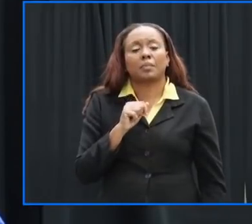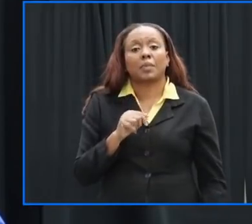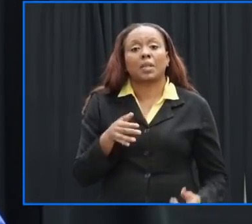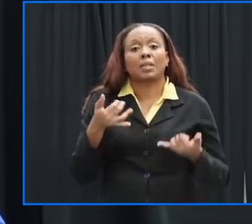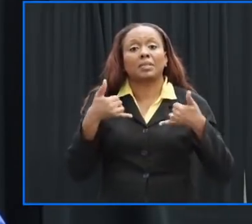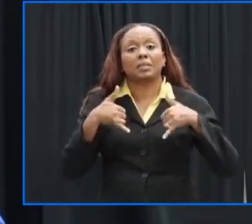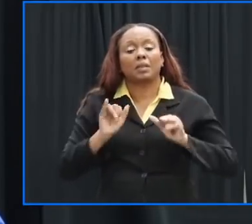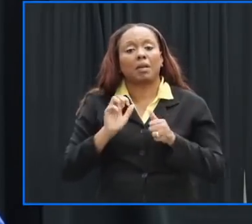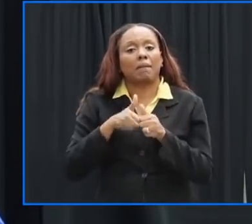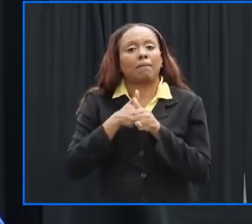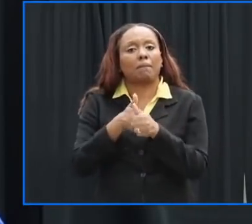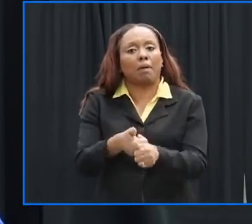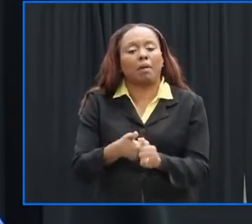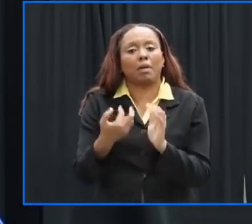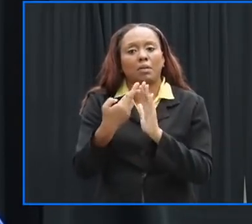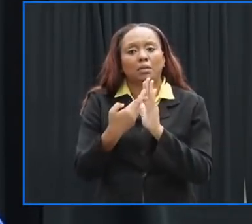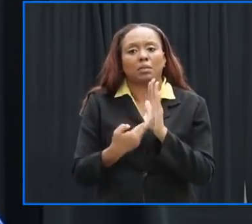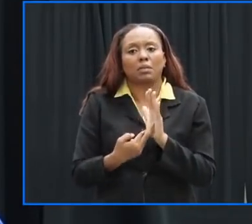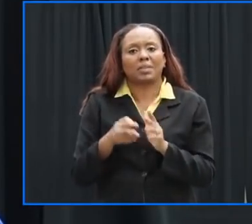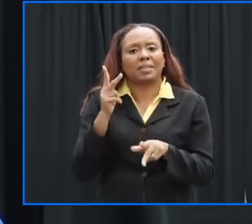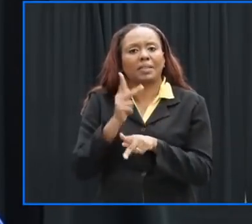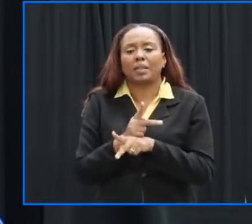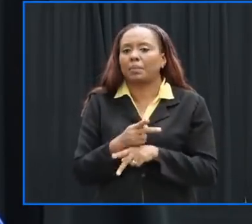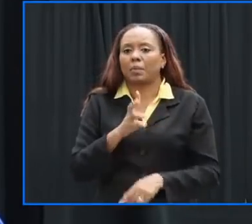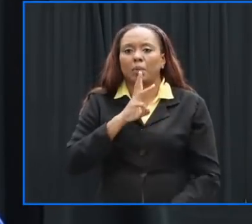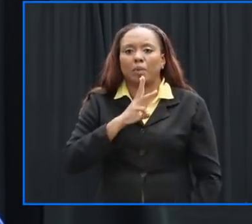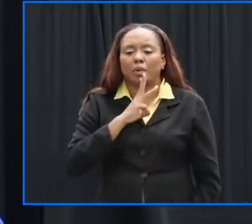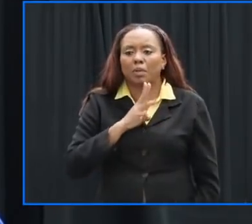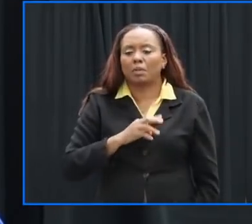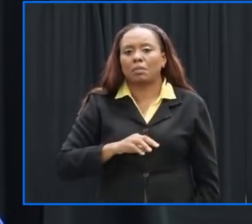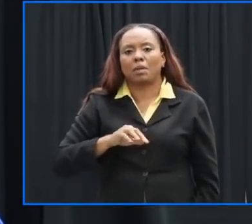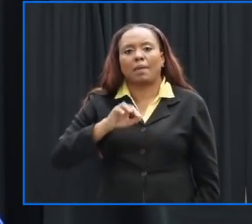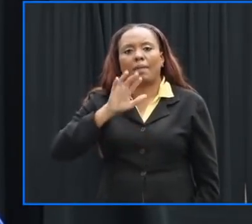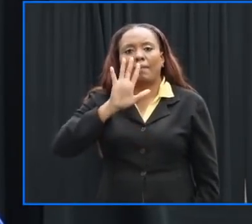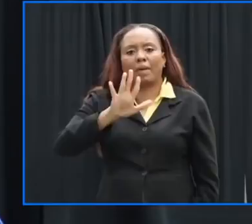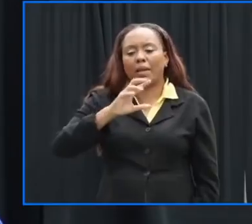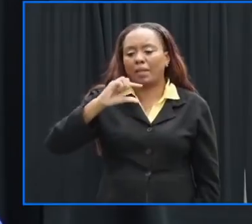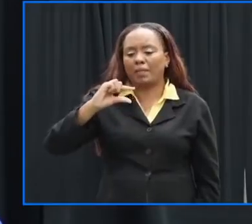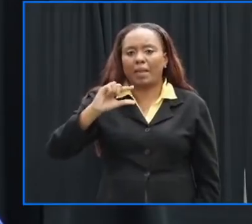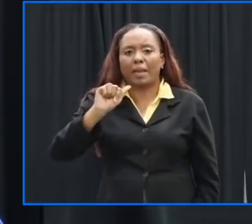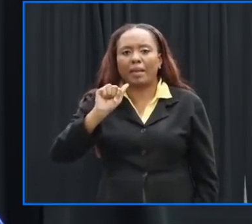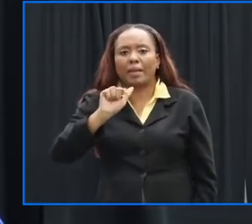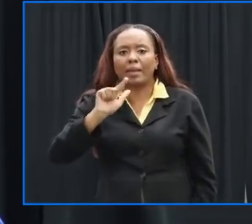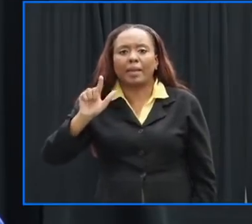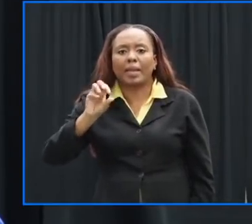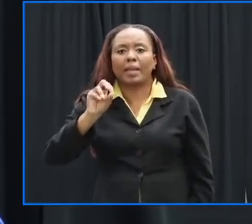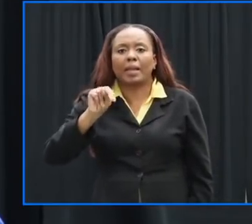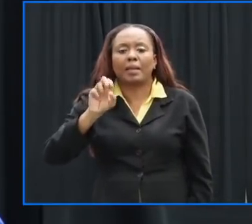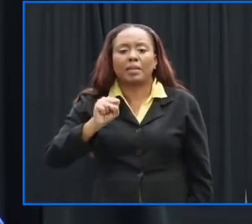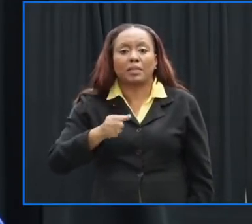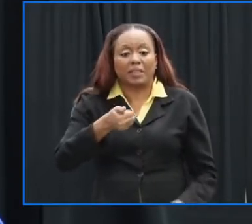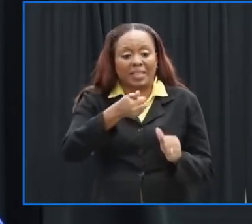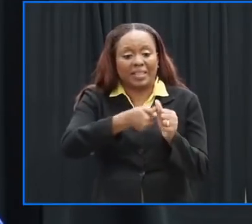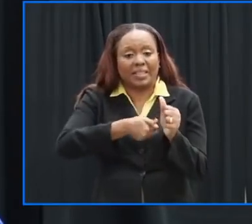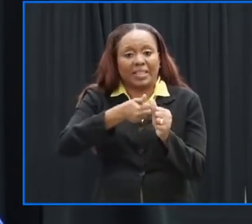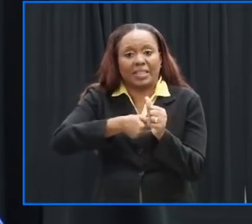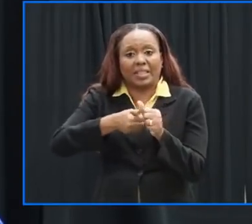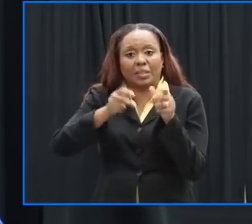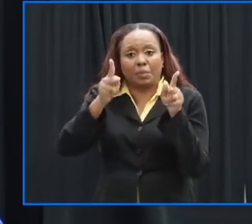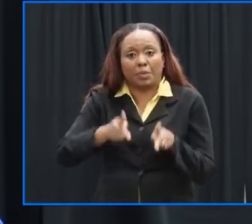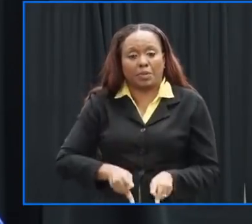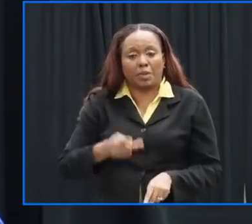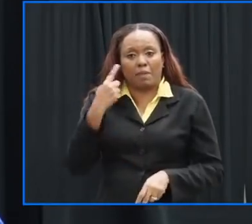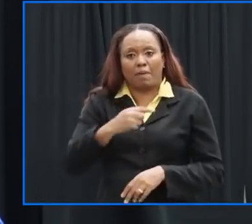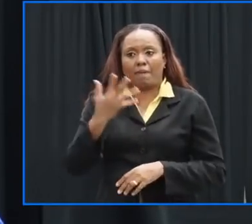the protocol of storing as much water as you can at least five gallons per person per day and for a minimum of five